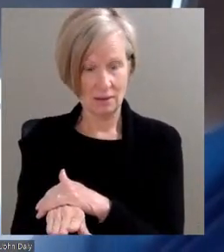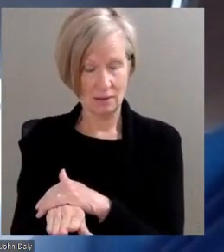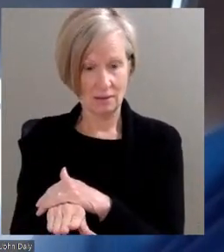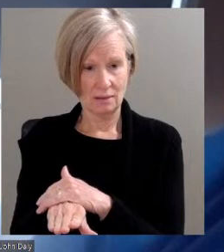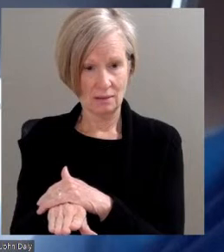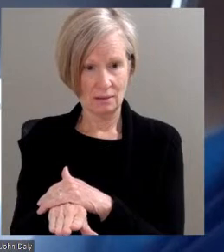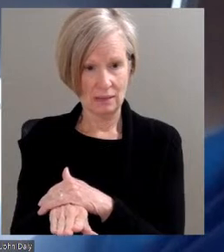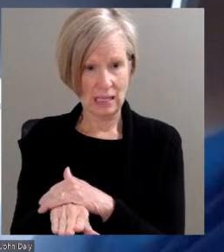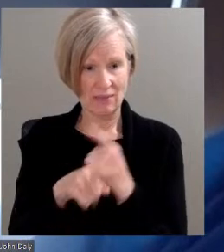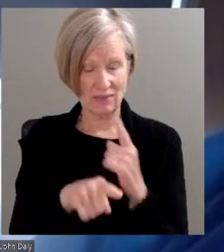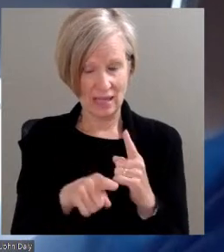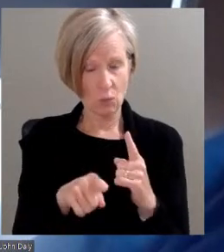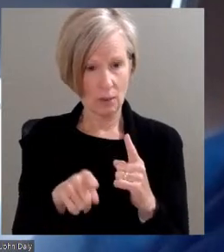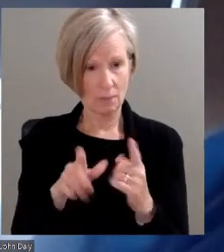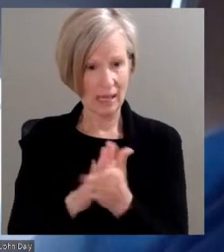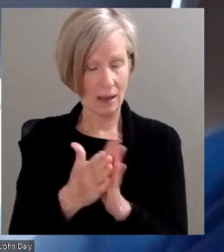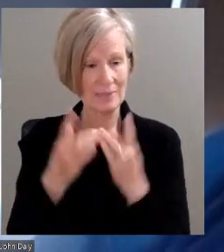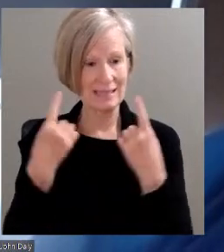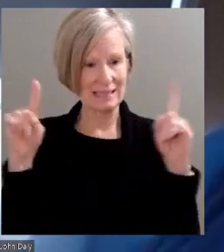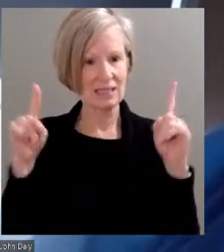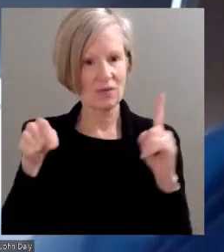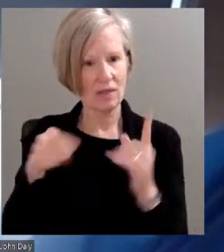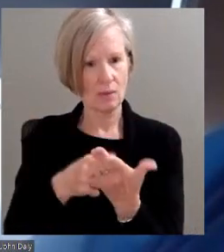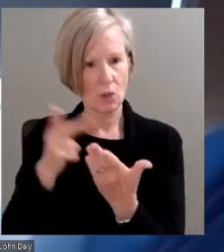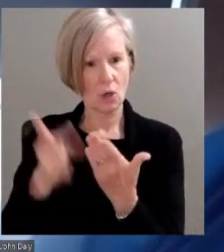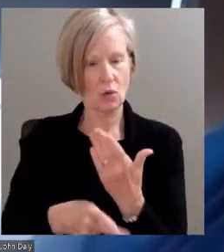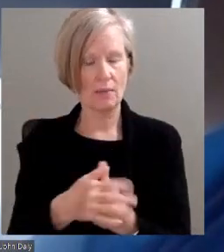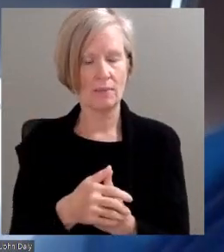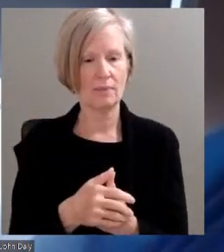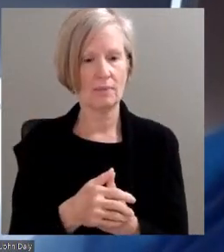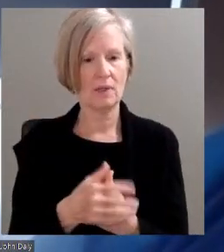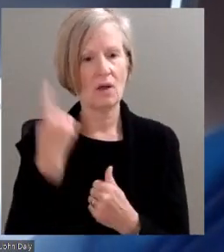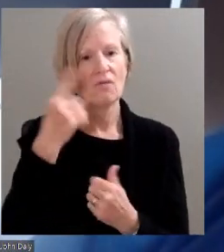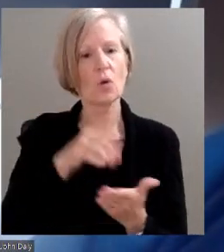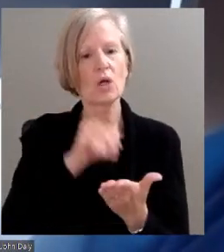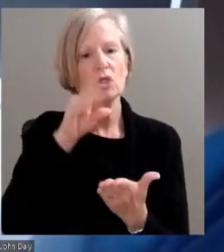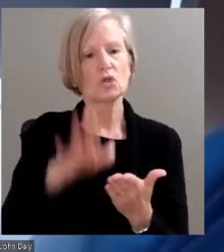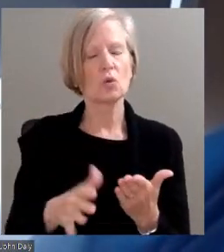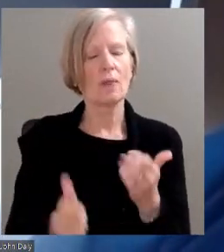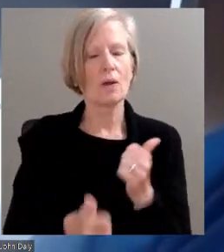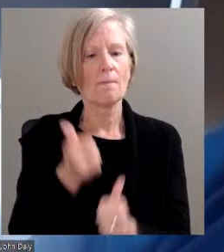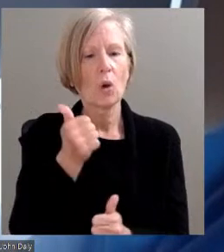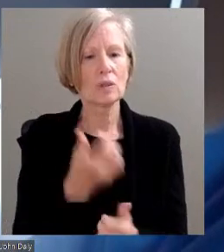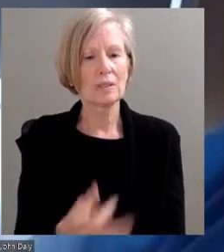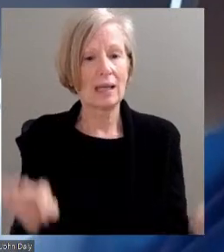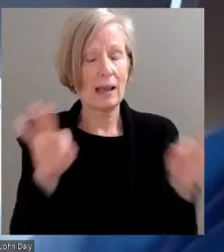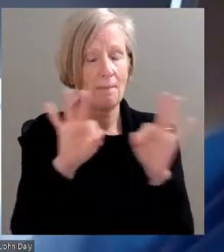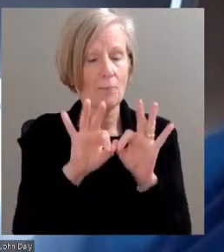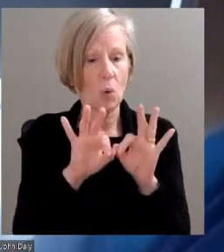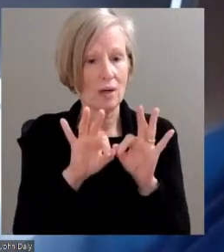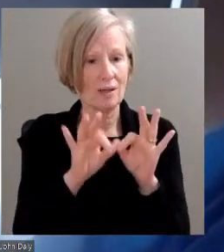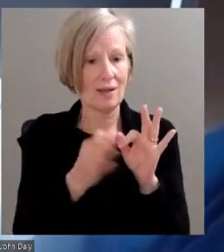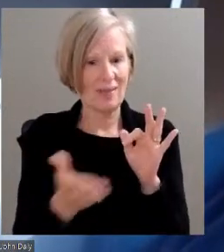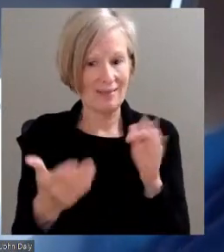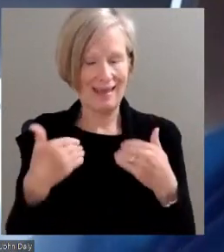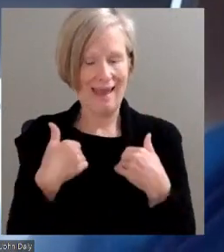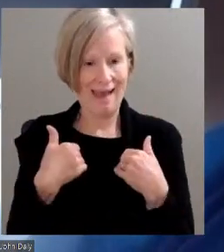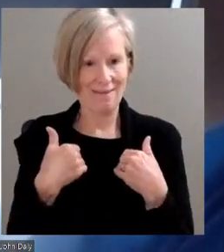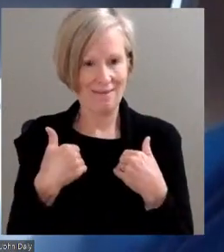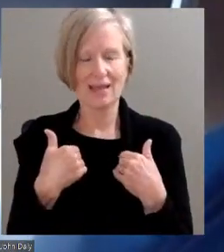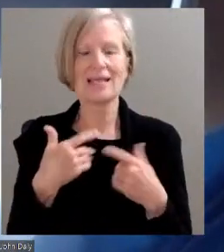be effective students in the program. For a student, their most important commodity that they have in the program is time.